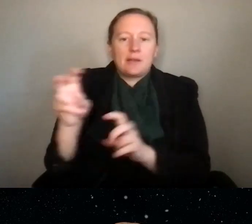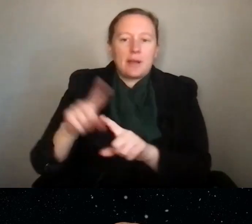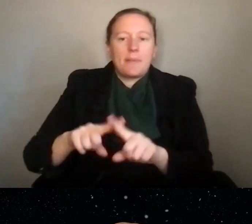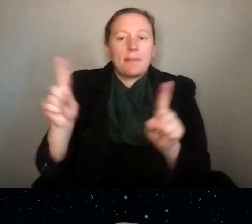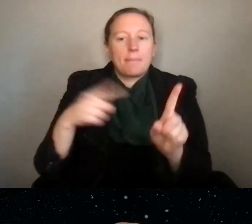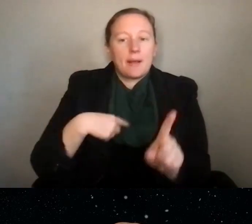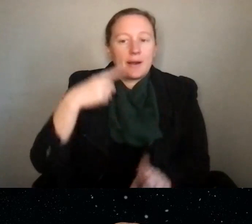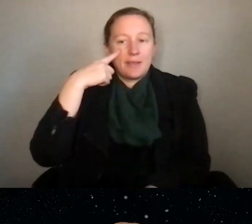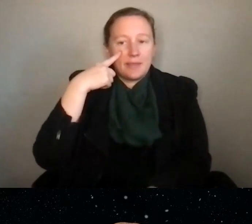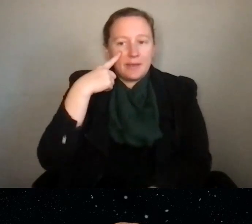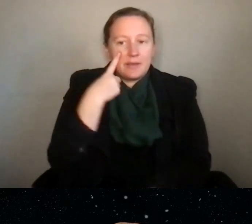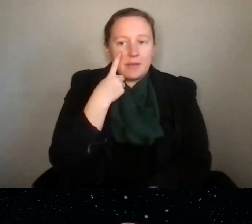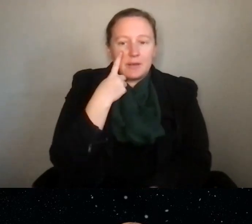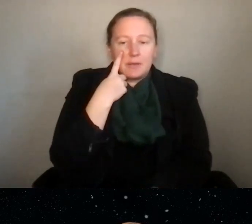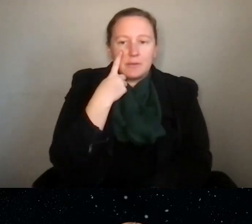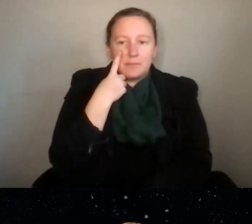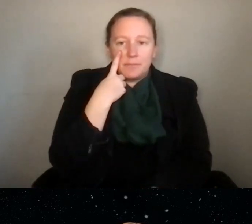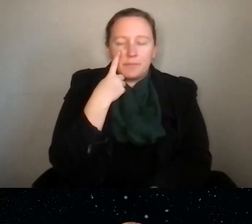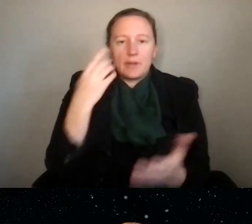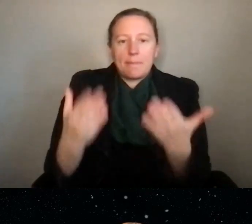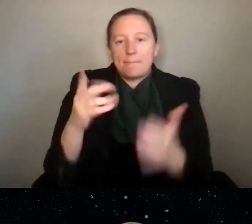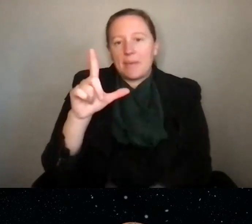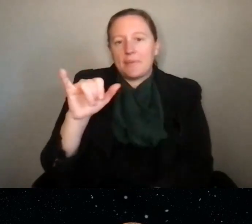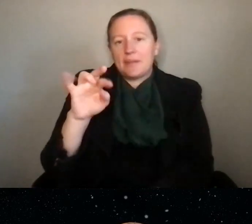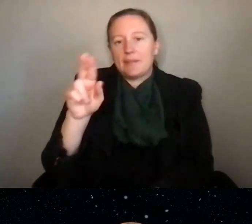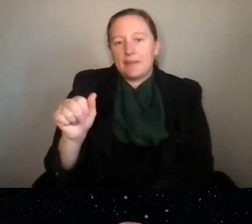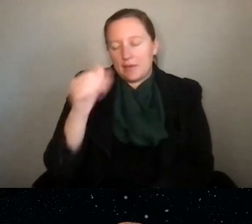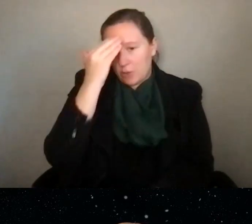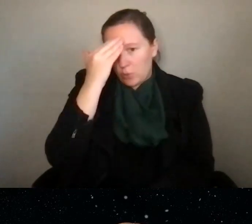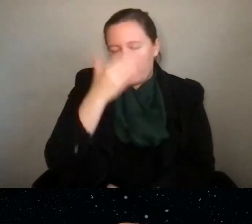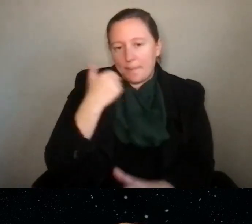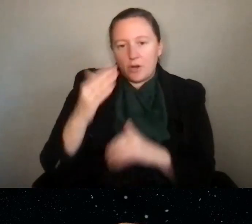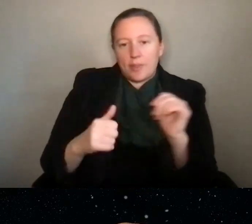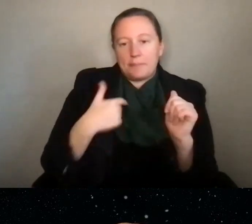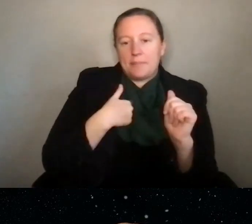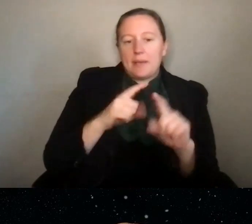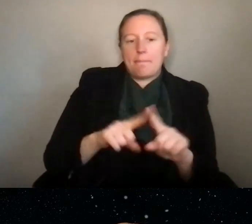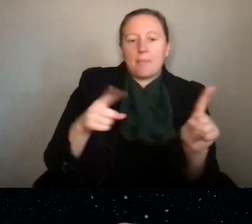and maybe Lena can. But I think broadly,